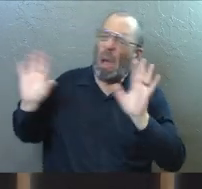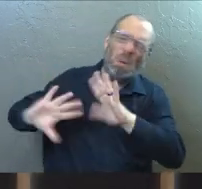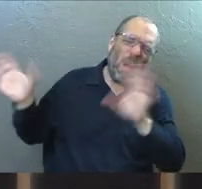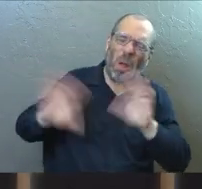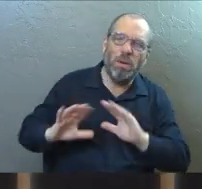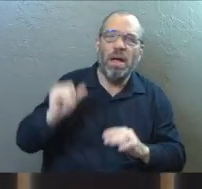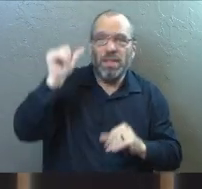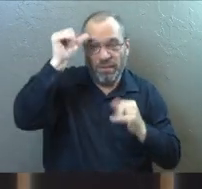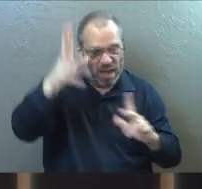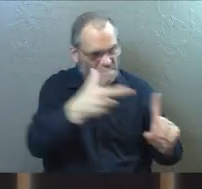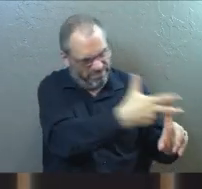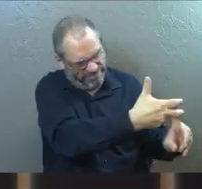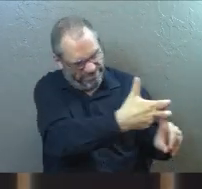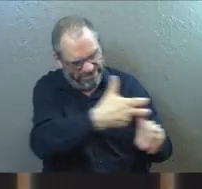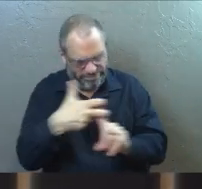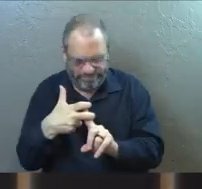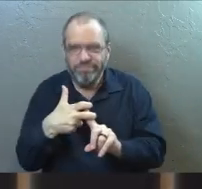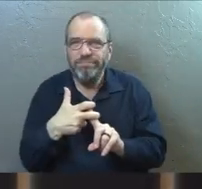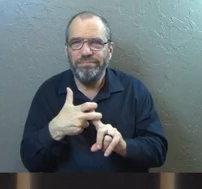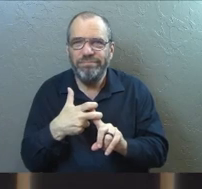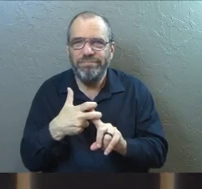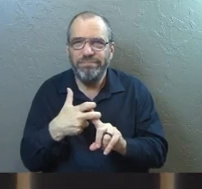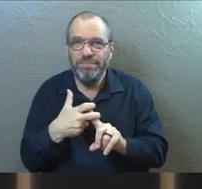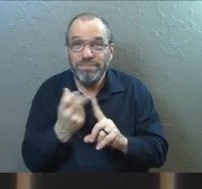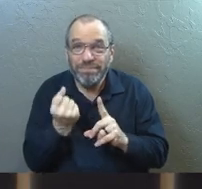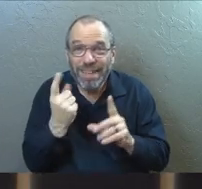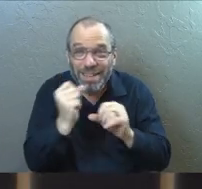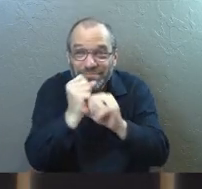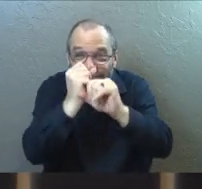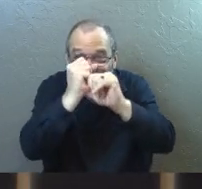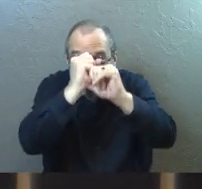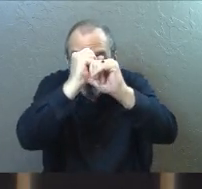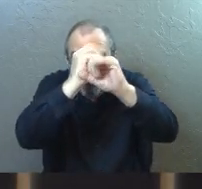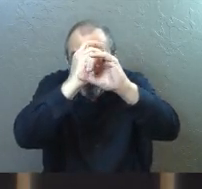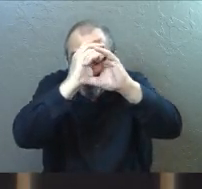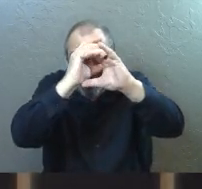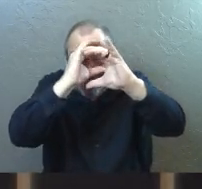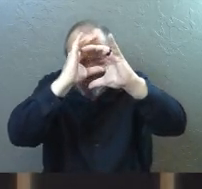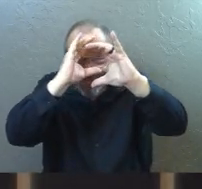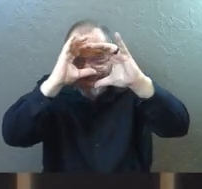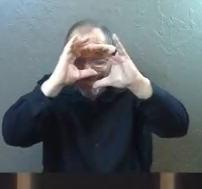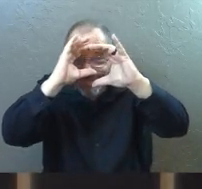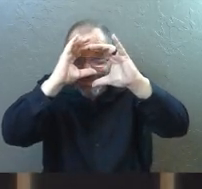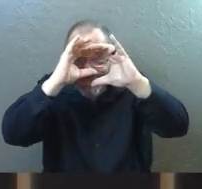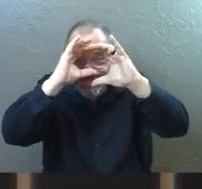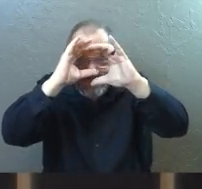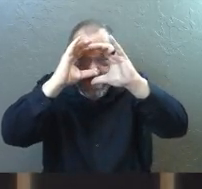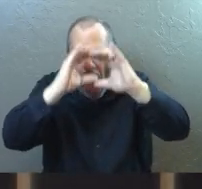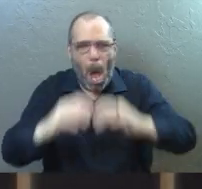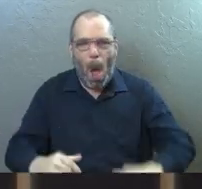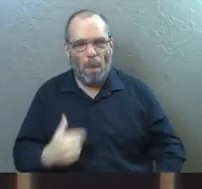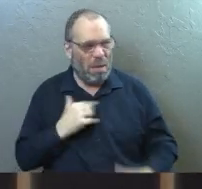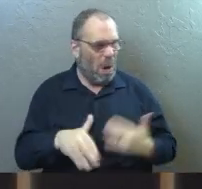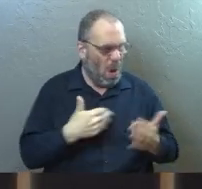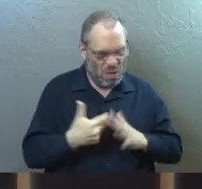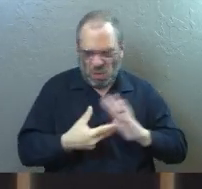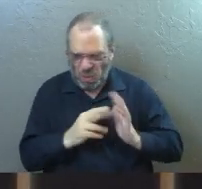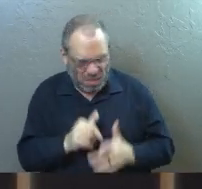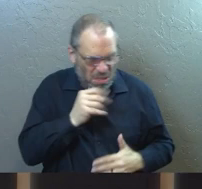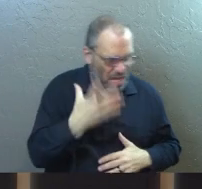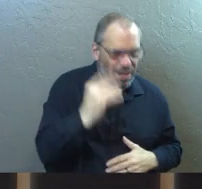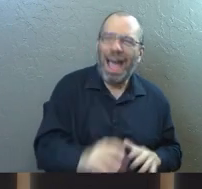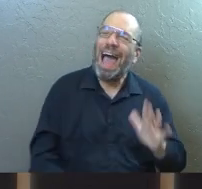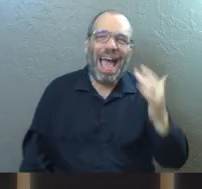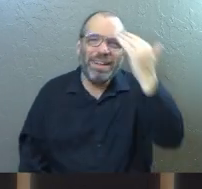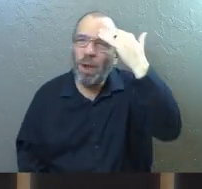It's the only way it works. Is the picture starting to come into focus now? You're like, but I got all these reasons not